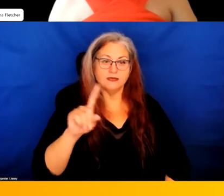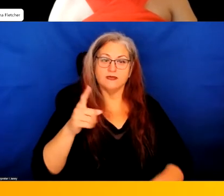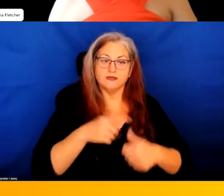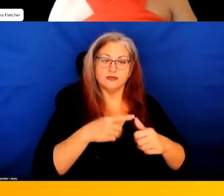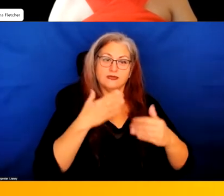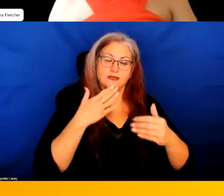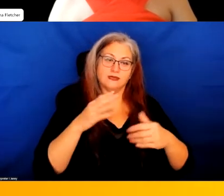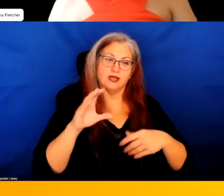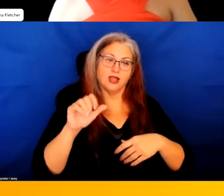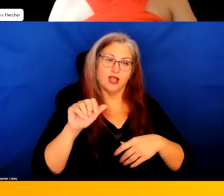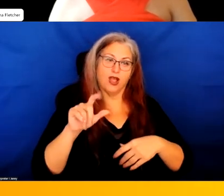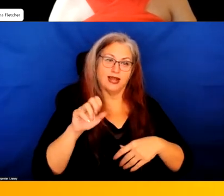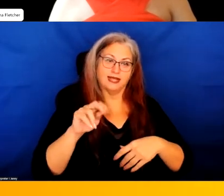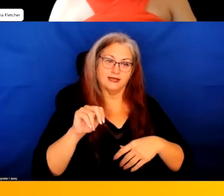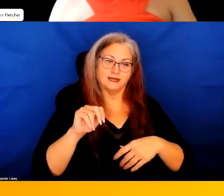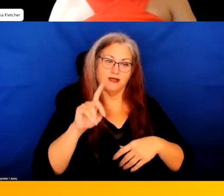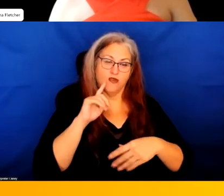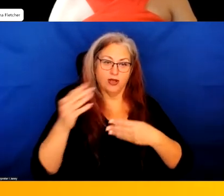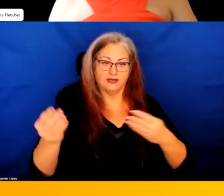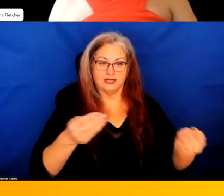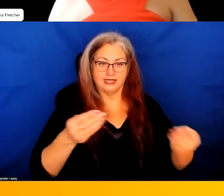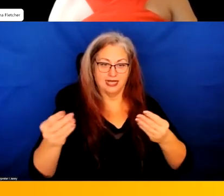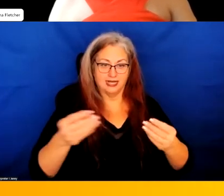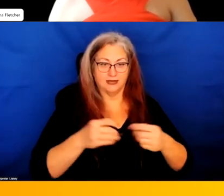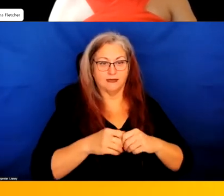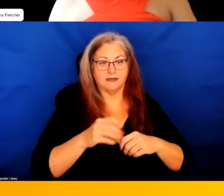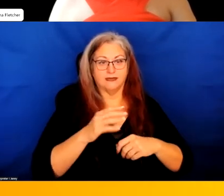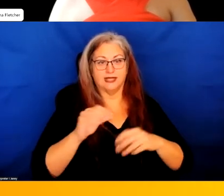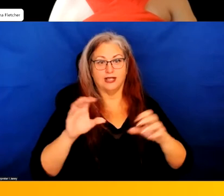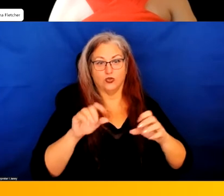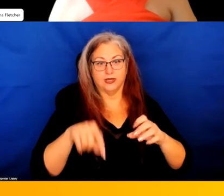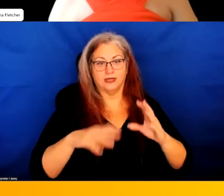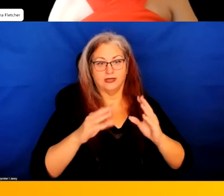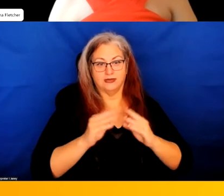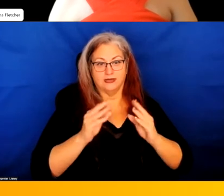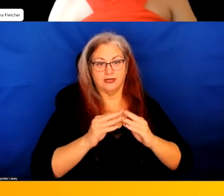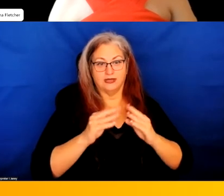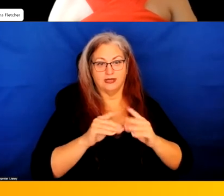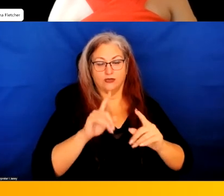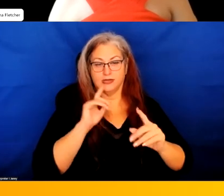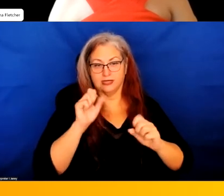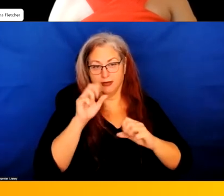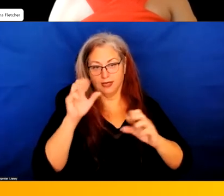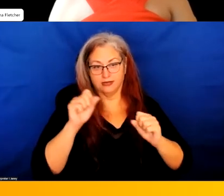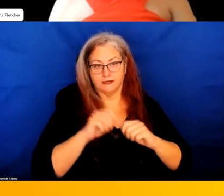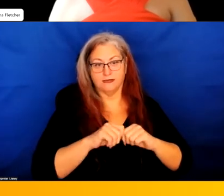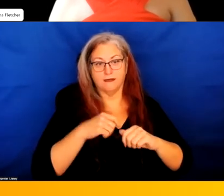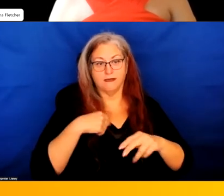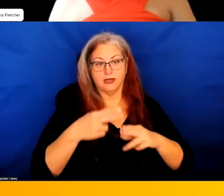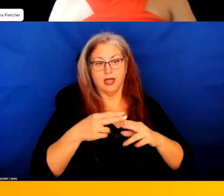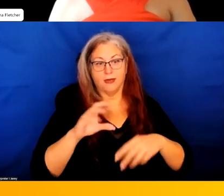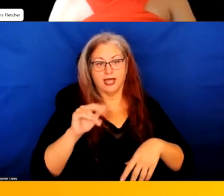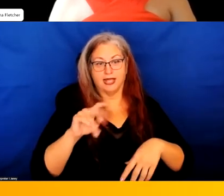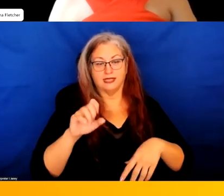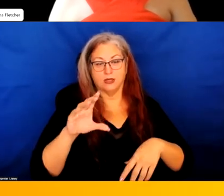thank you, Carleen, for facilitating and doing this conference. It's been really amazing. My name is